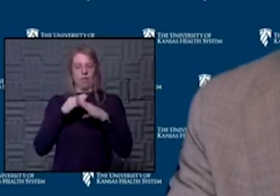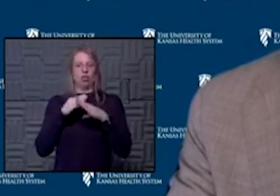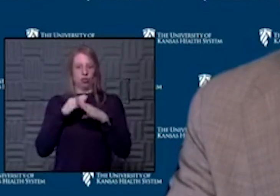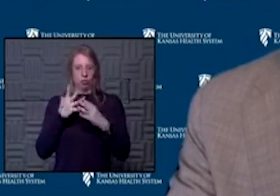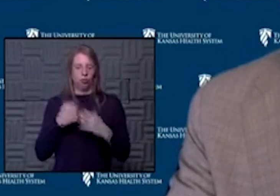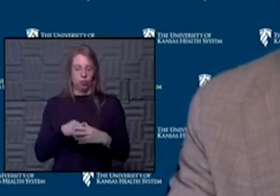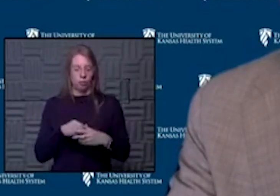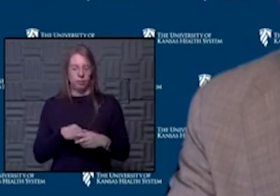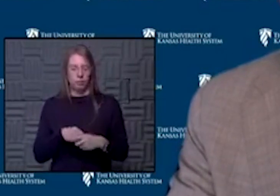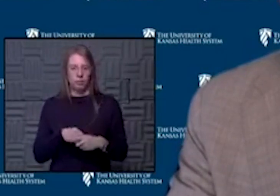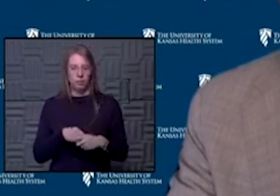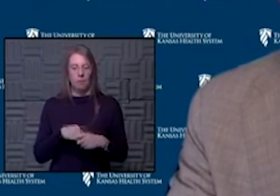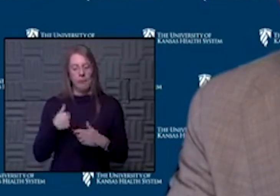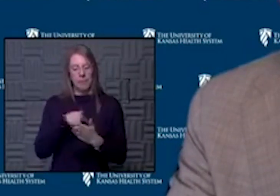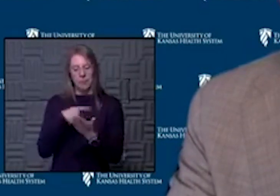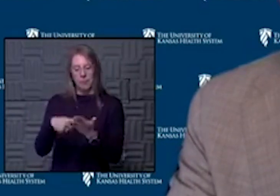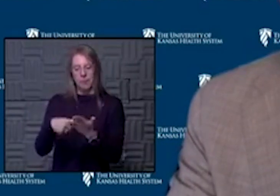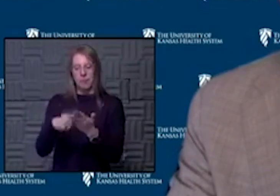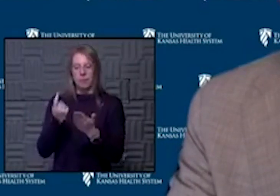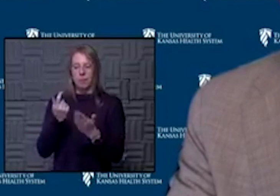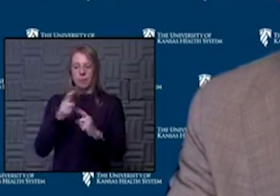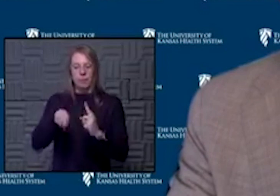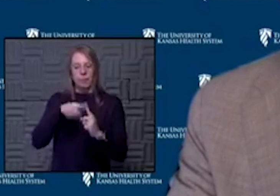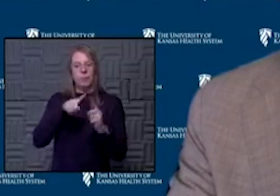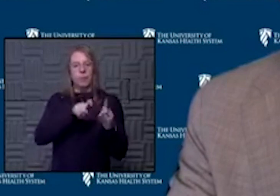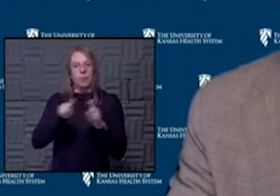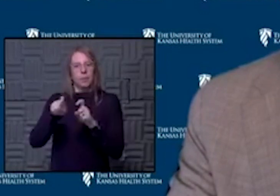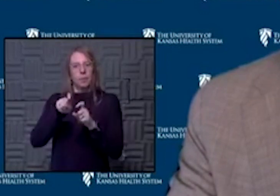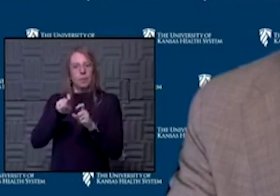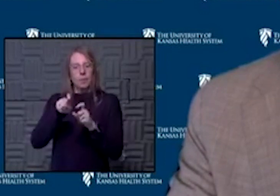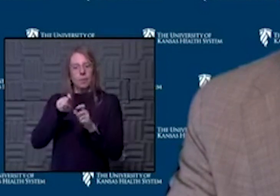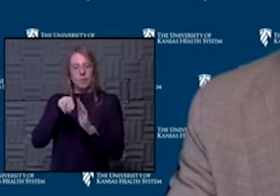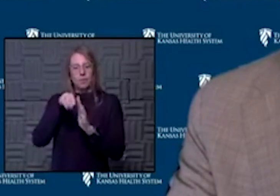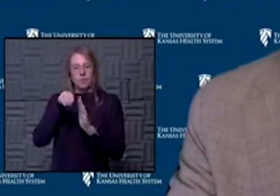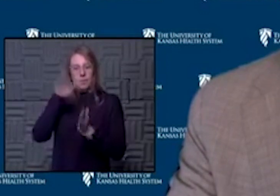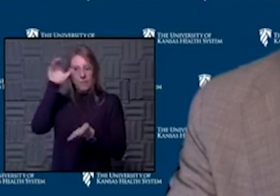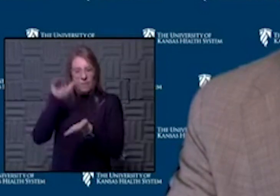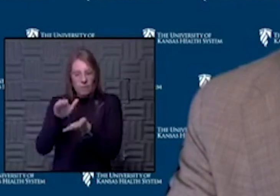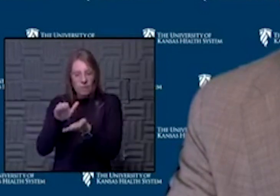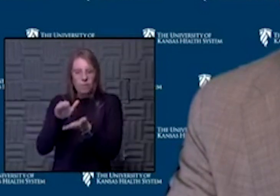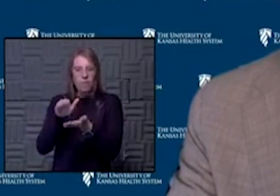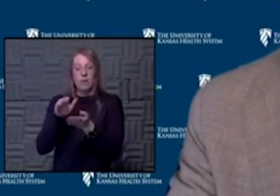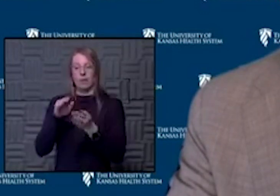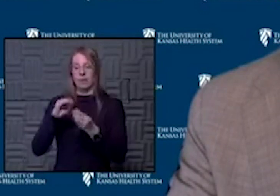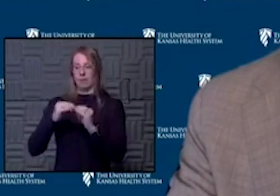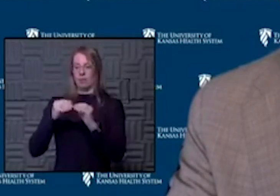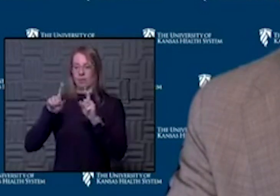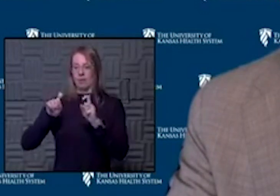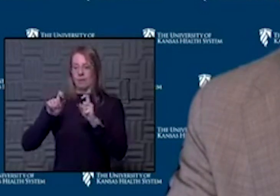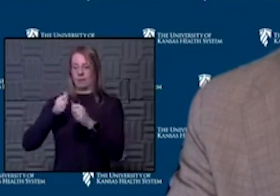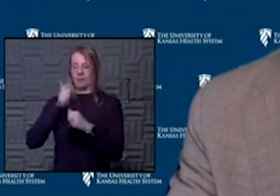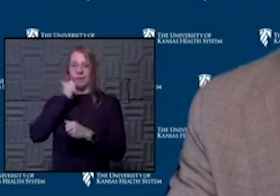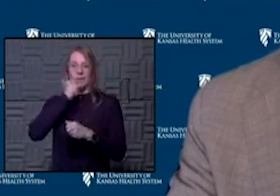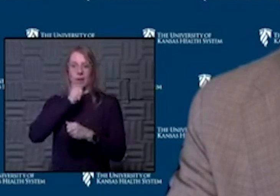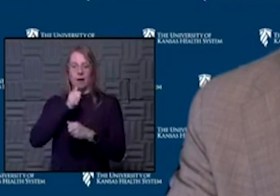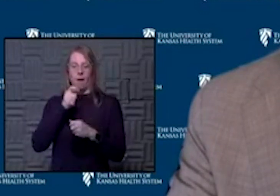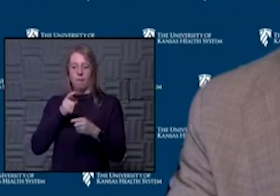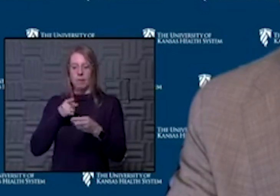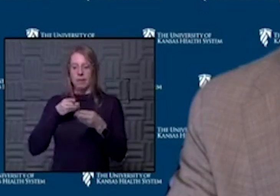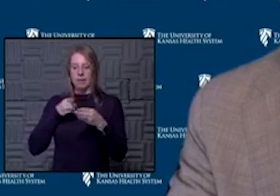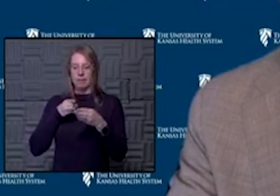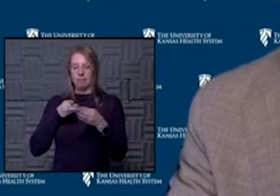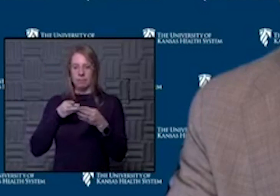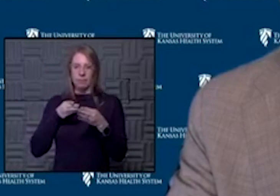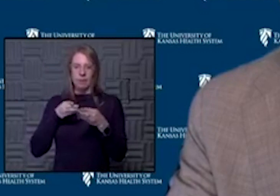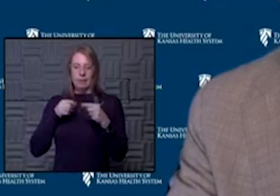You know, we talked a little bit here, both about the testing decrease, the number of tests per day over the weekend in the state of Kansas were